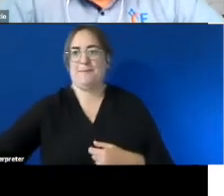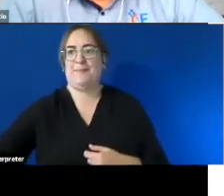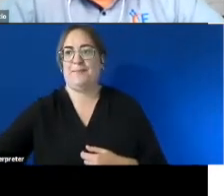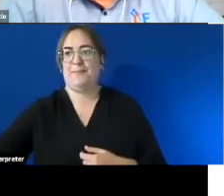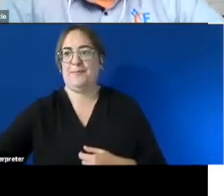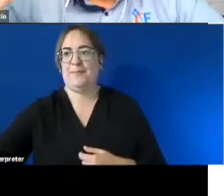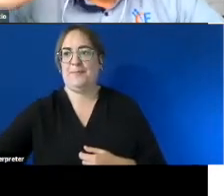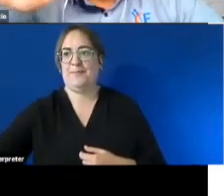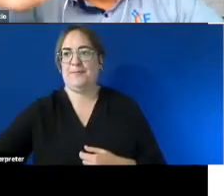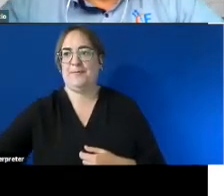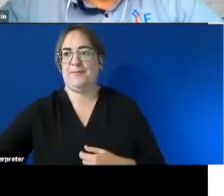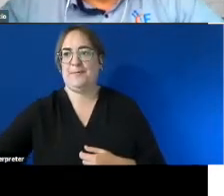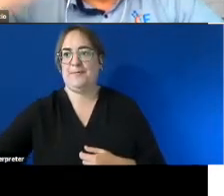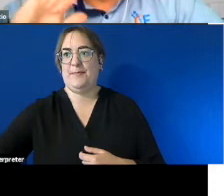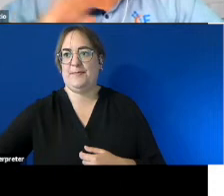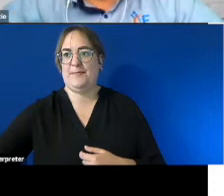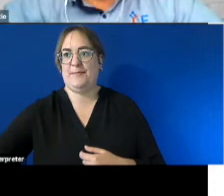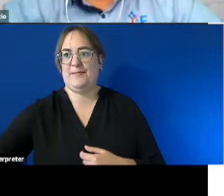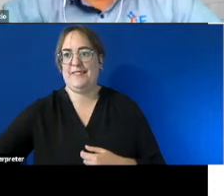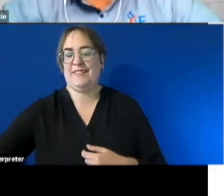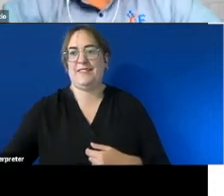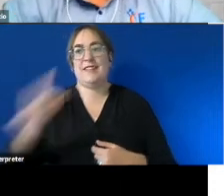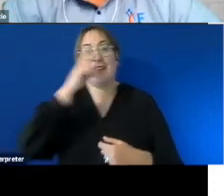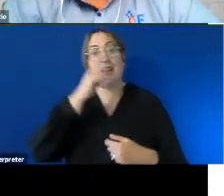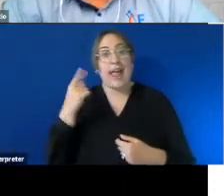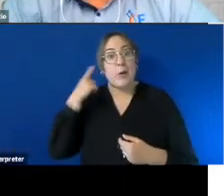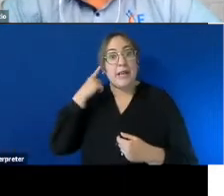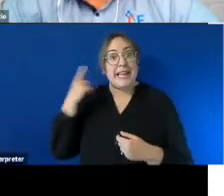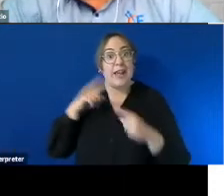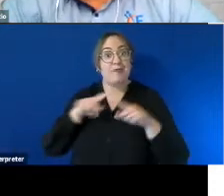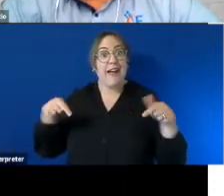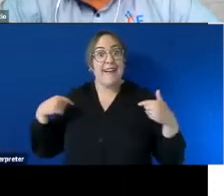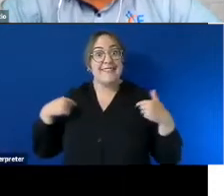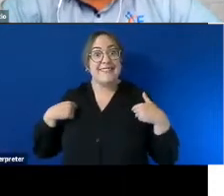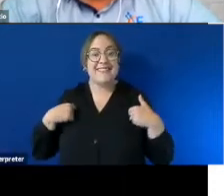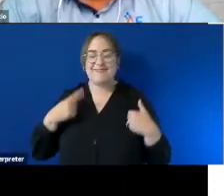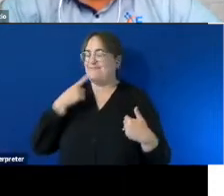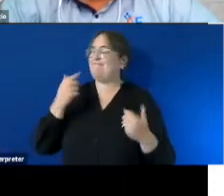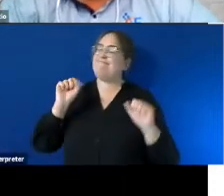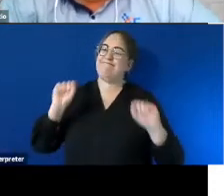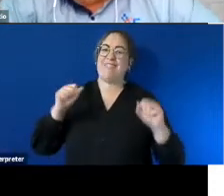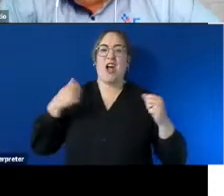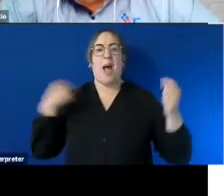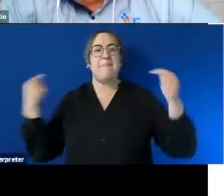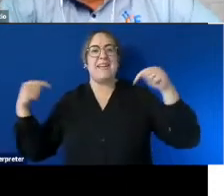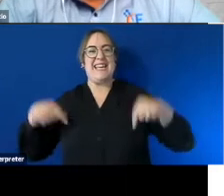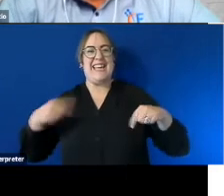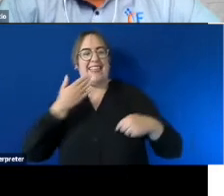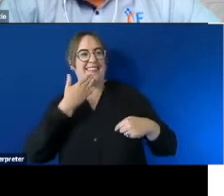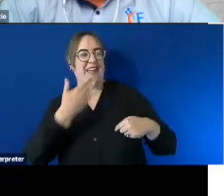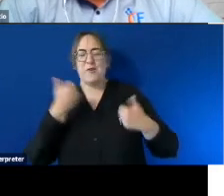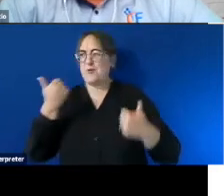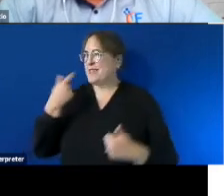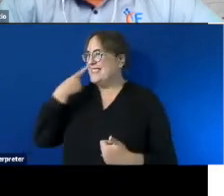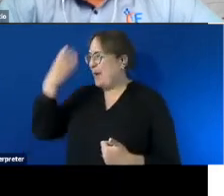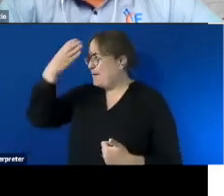you're there with us uh at the moment can you thanks philip yeah thanks philip yep i'm here thank you good to see your face thank